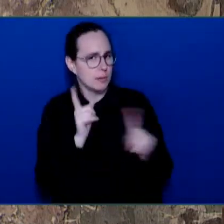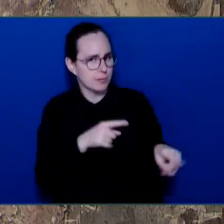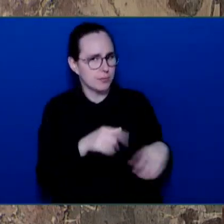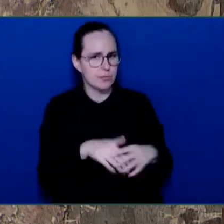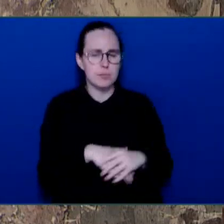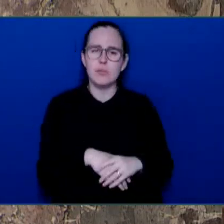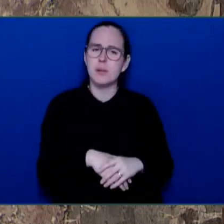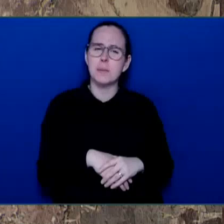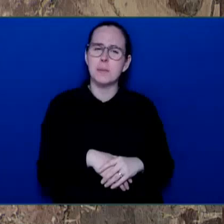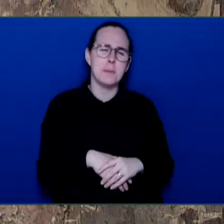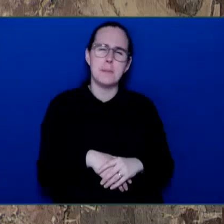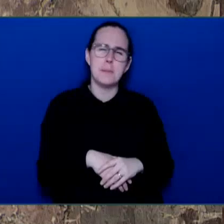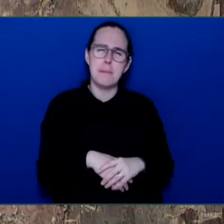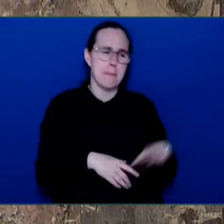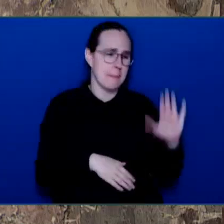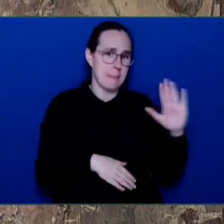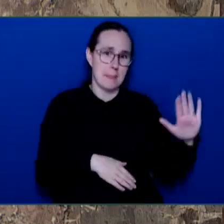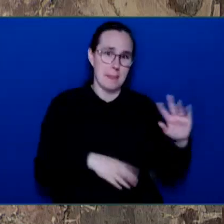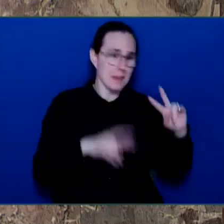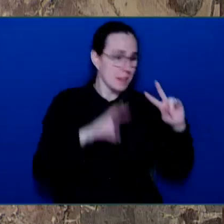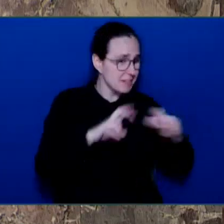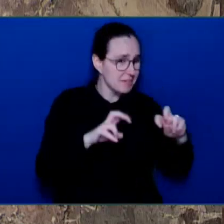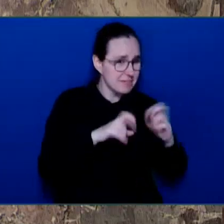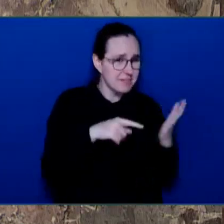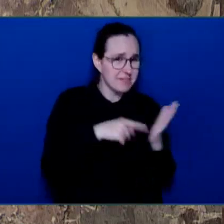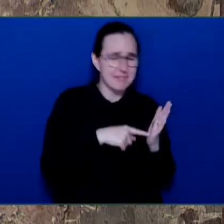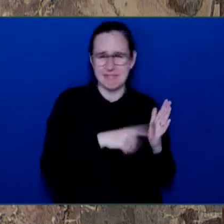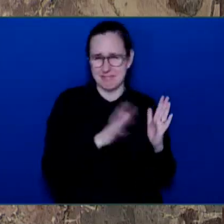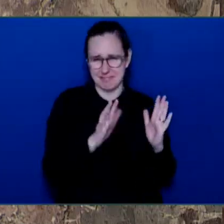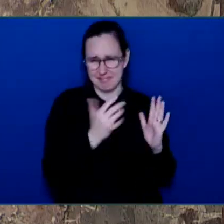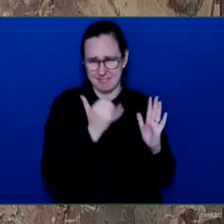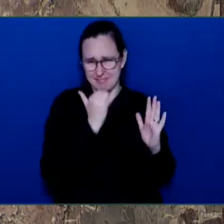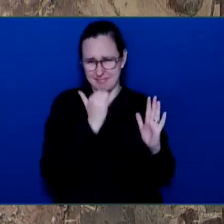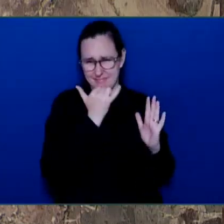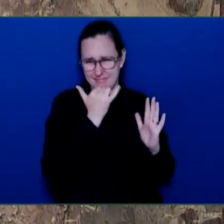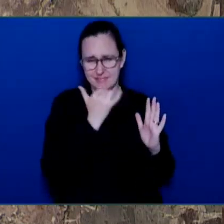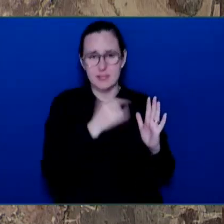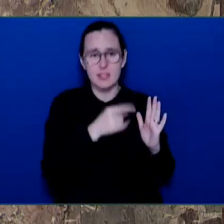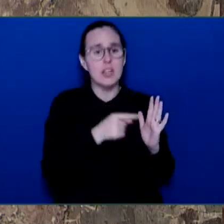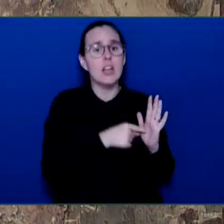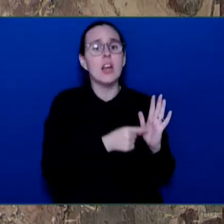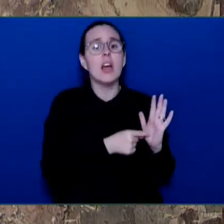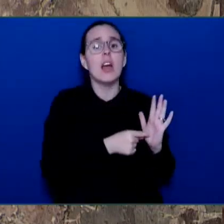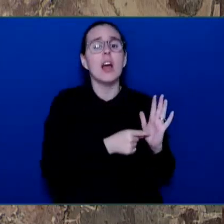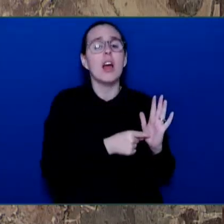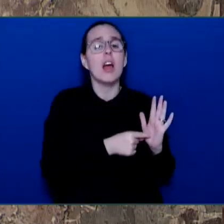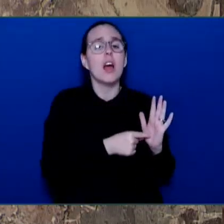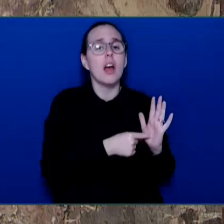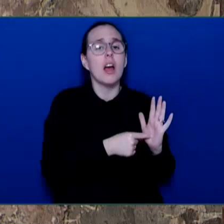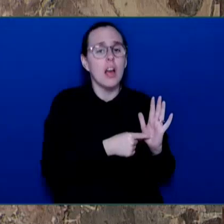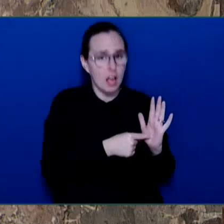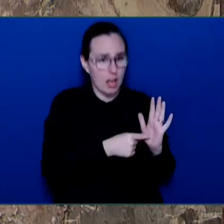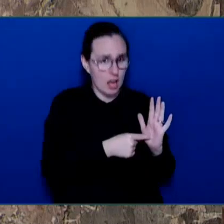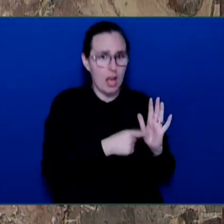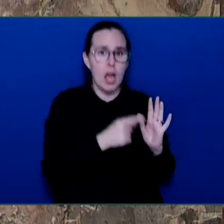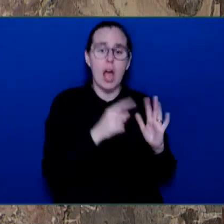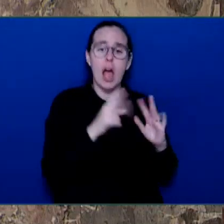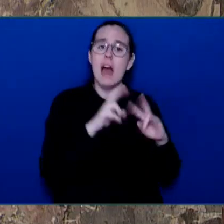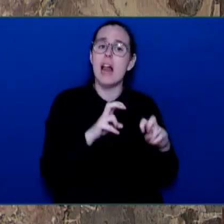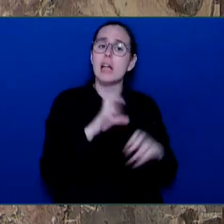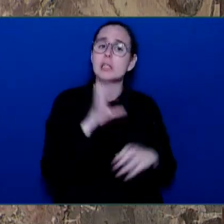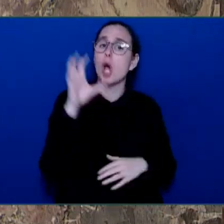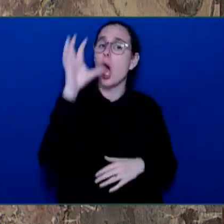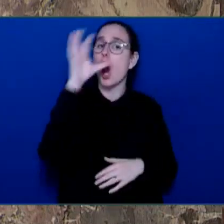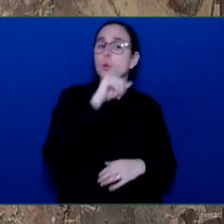analysis assumes that there was no climate action in British Columbia since 2017 or that there would be